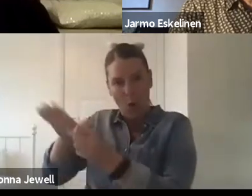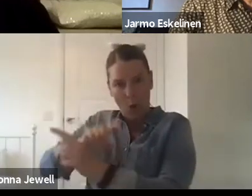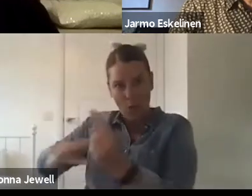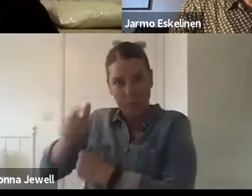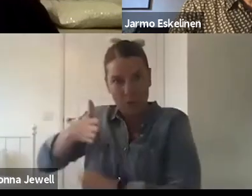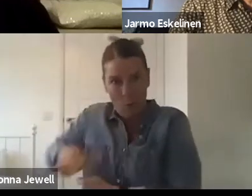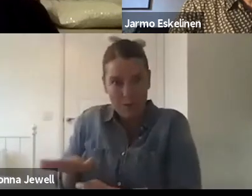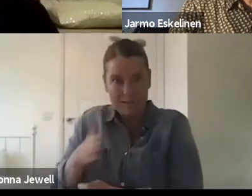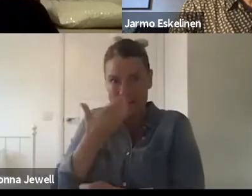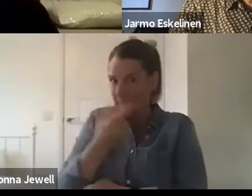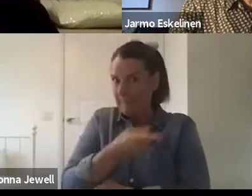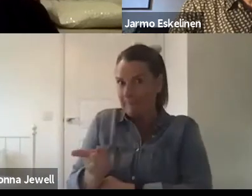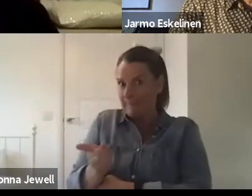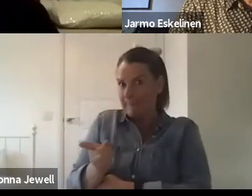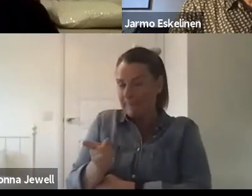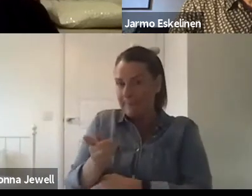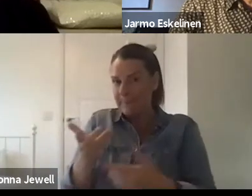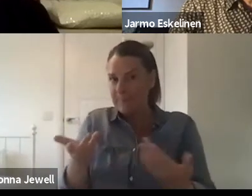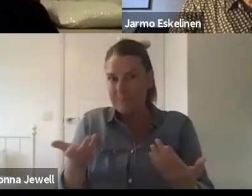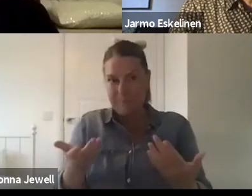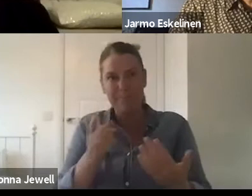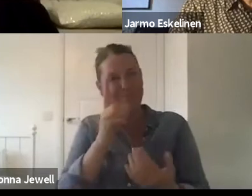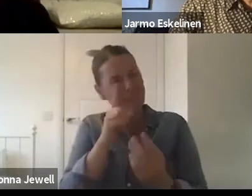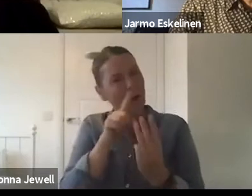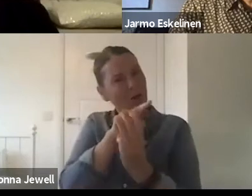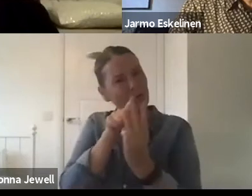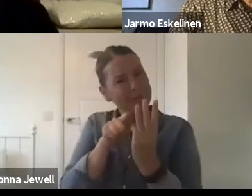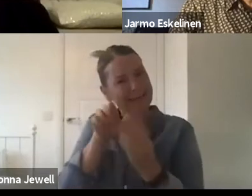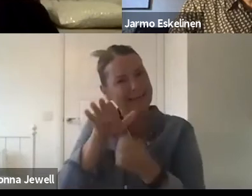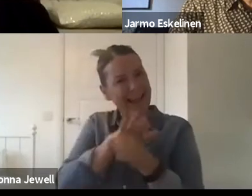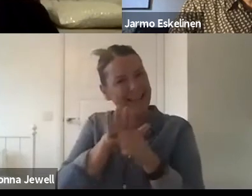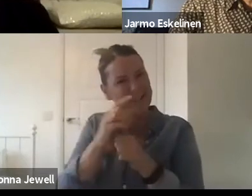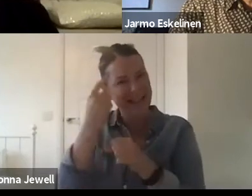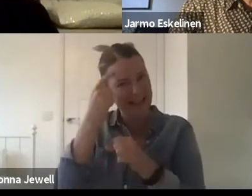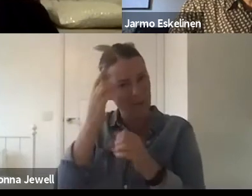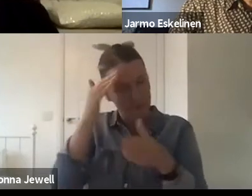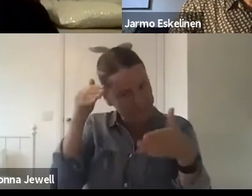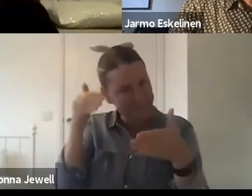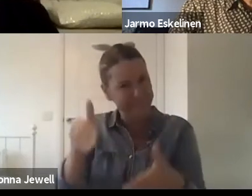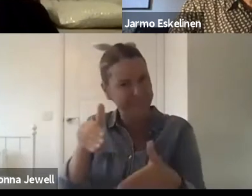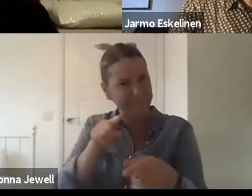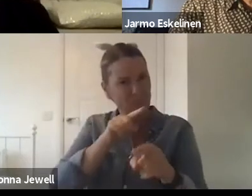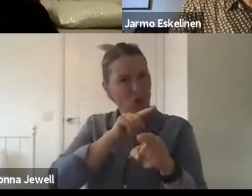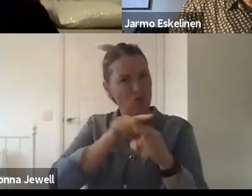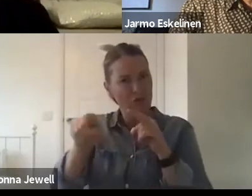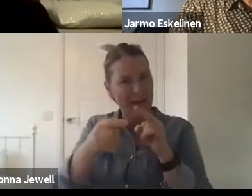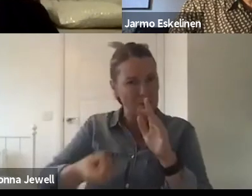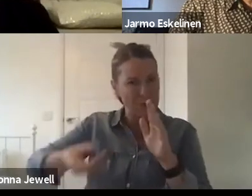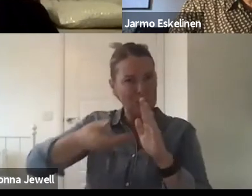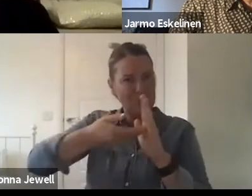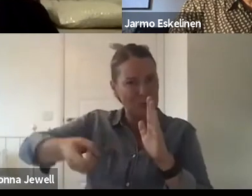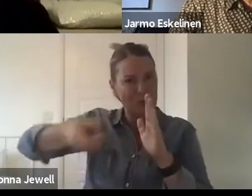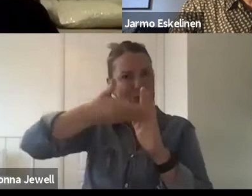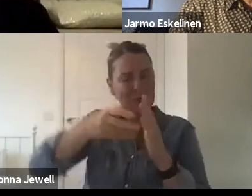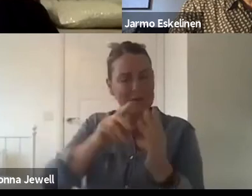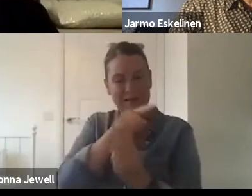Perhaps there's like three other areas we might look at, building on what a lot of other speakers have said. I think maybe the